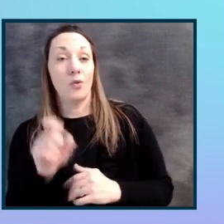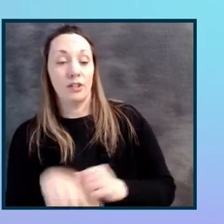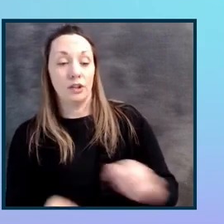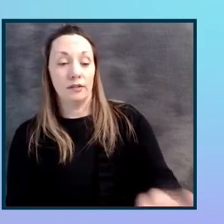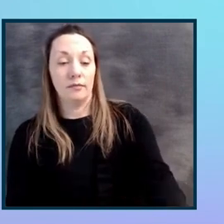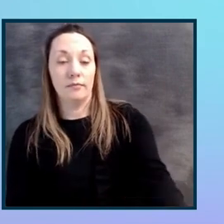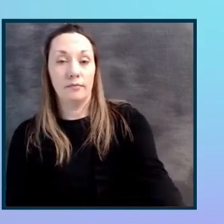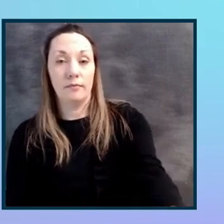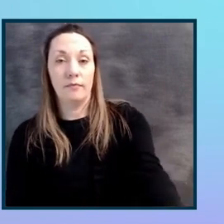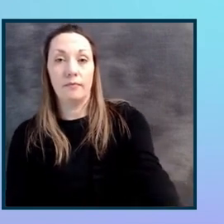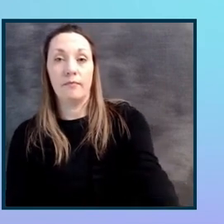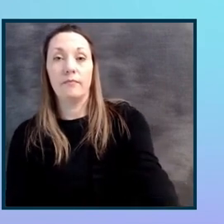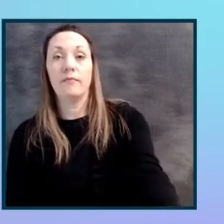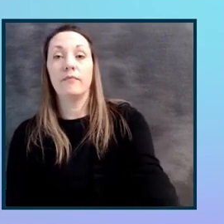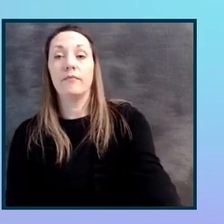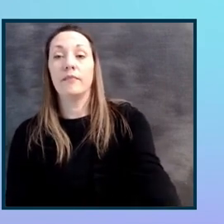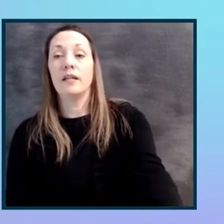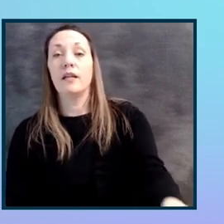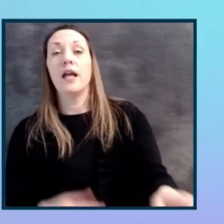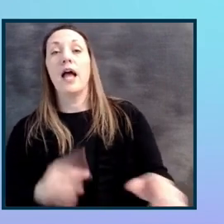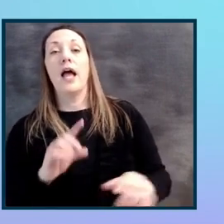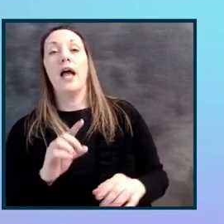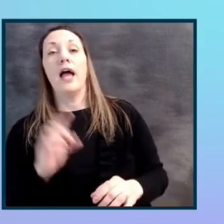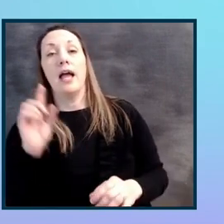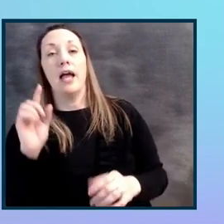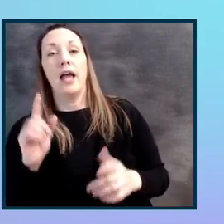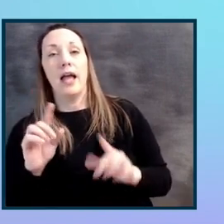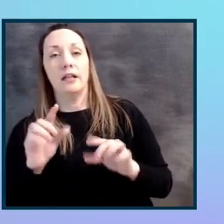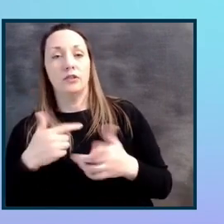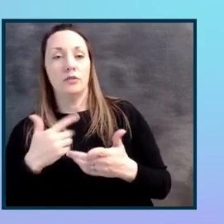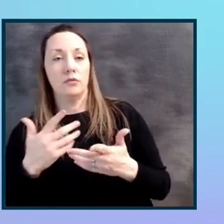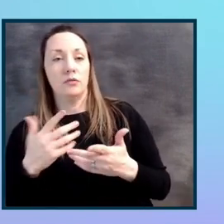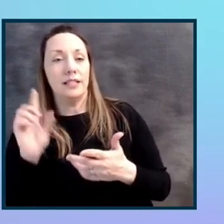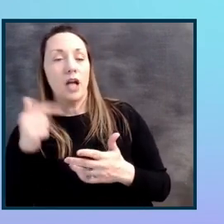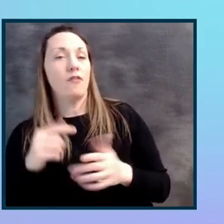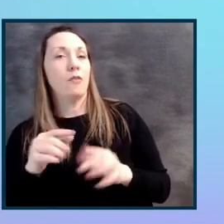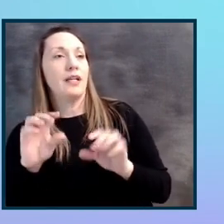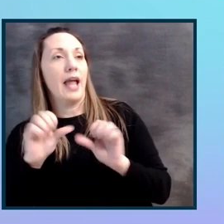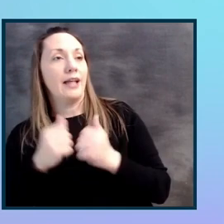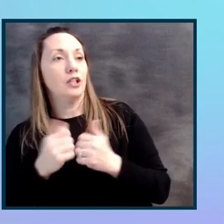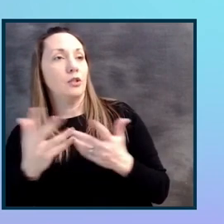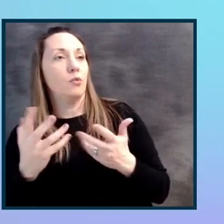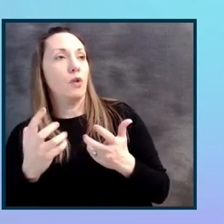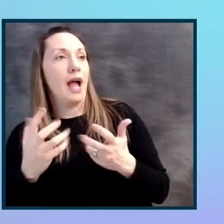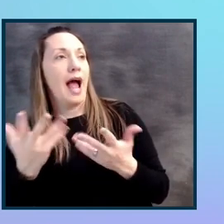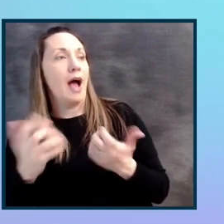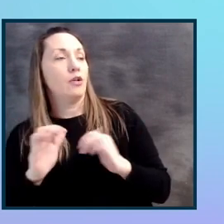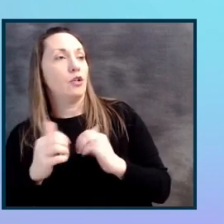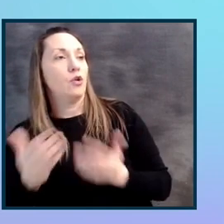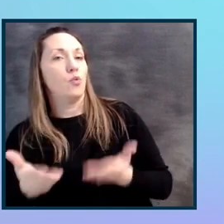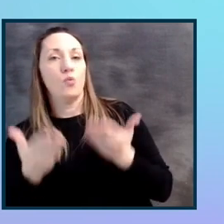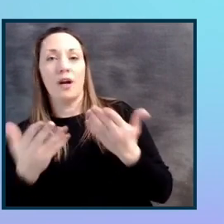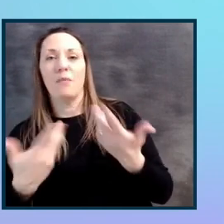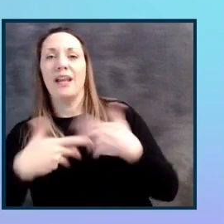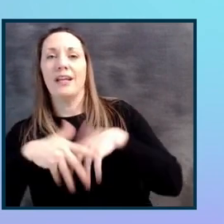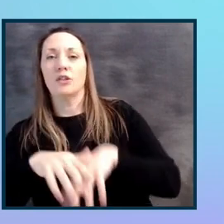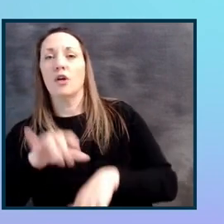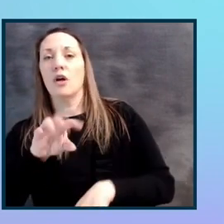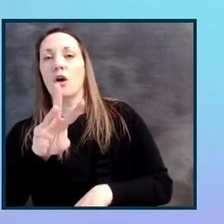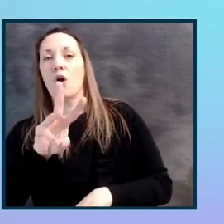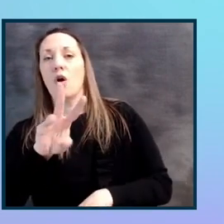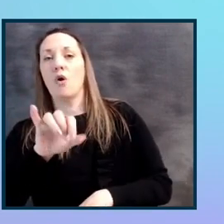as a government agency, we run into funding challenges. How would you recommend integrating wireframe reviews